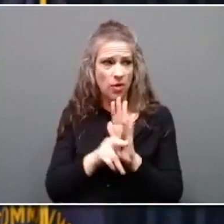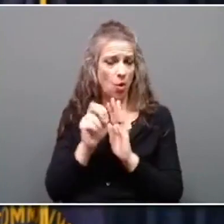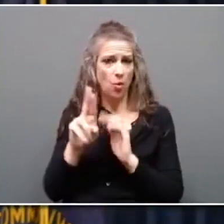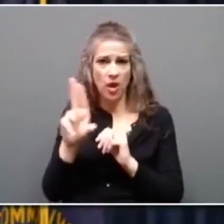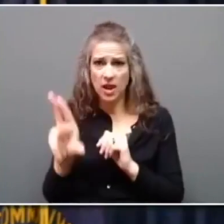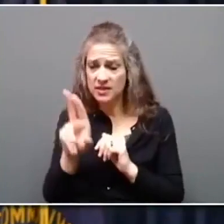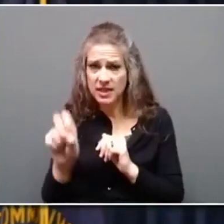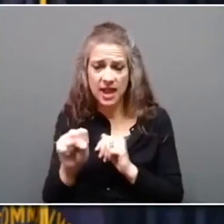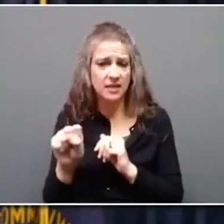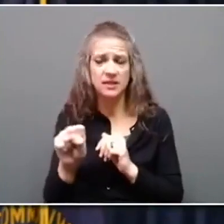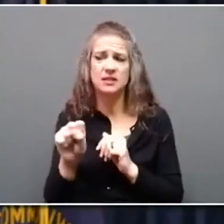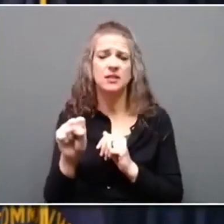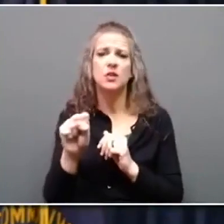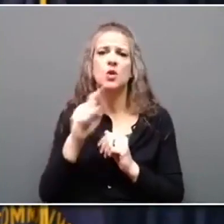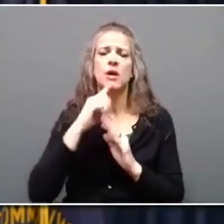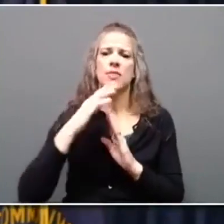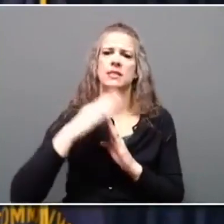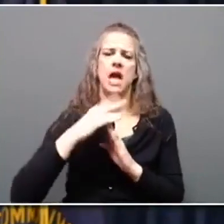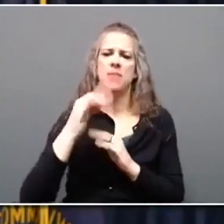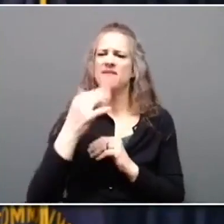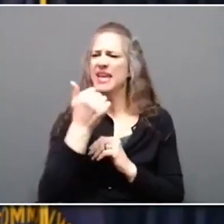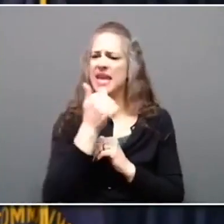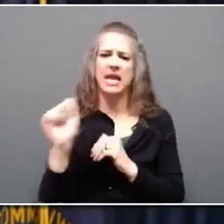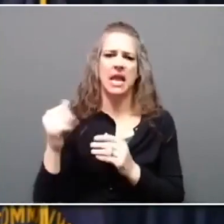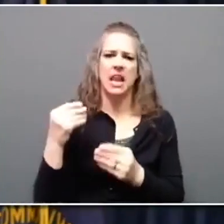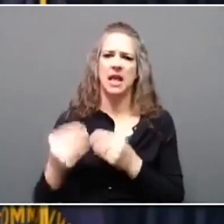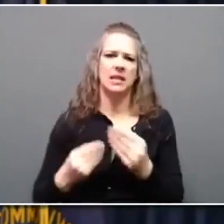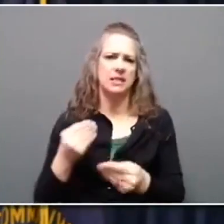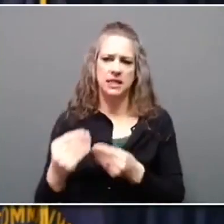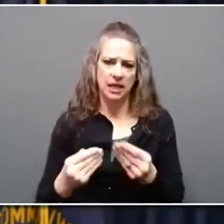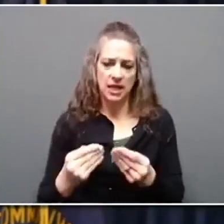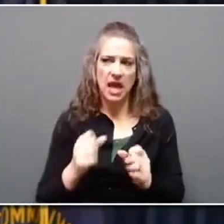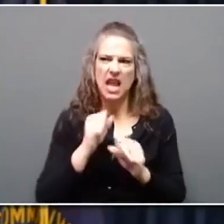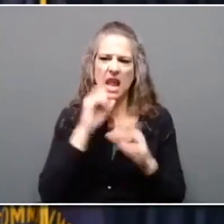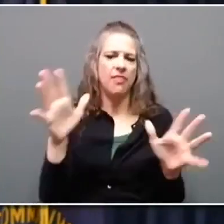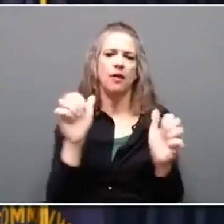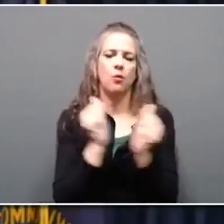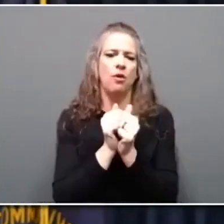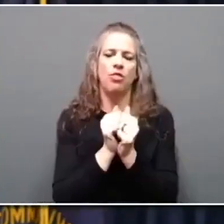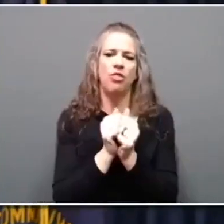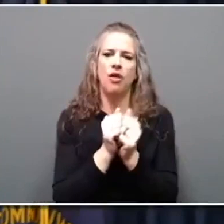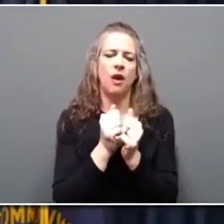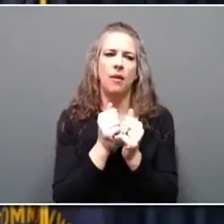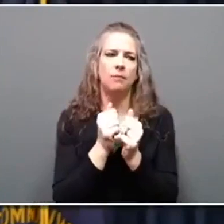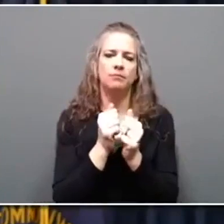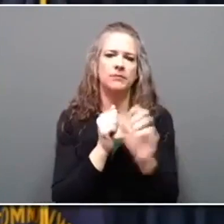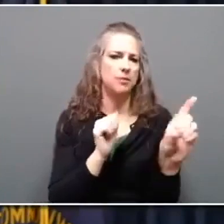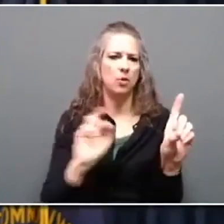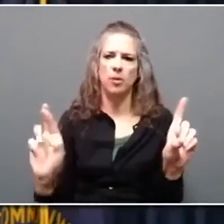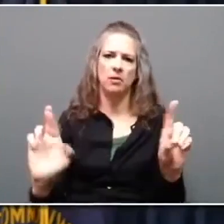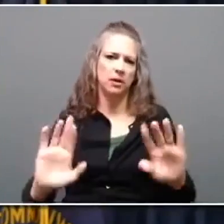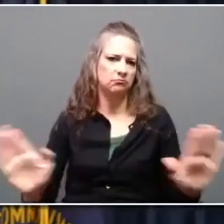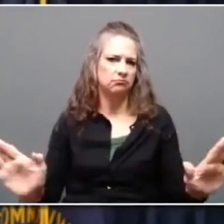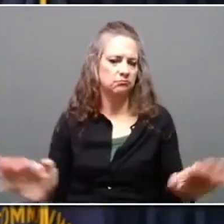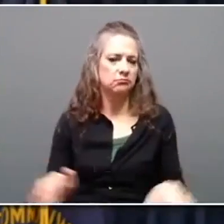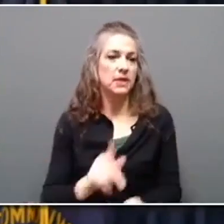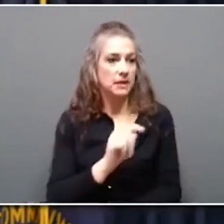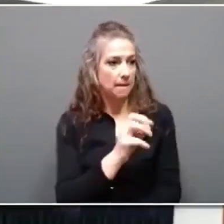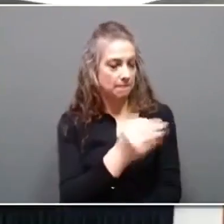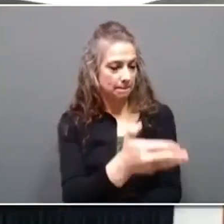are at the top of any legacy we leave and not anything about partisanship. Tom, on this one.